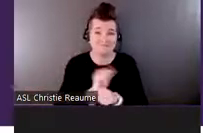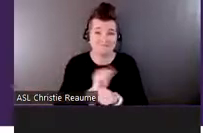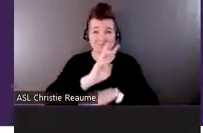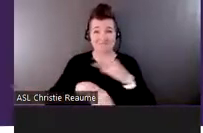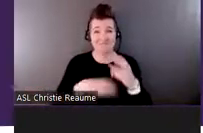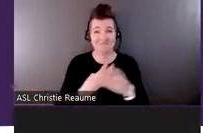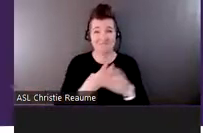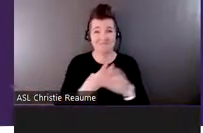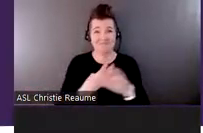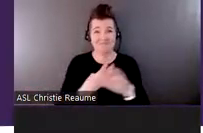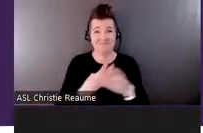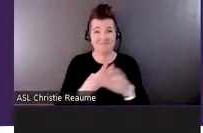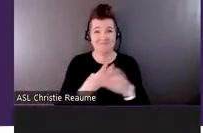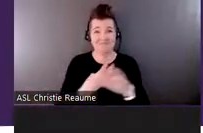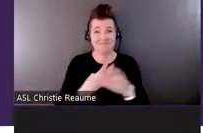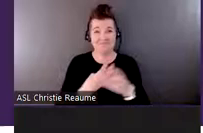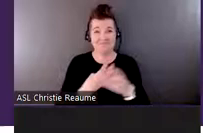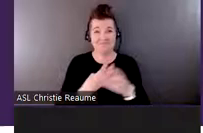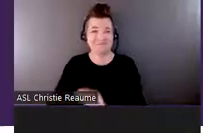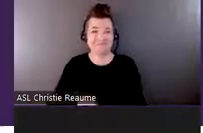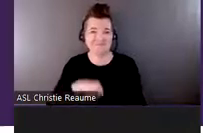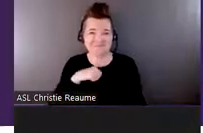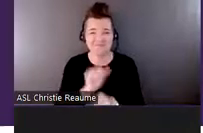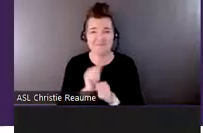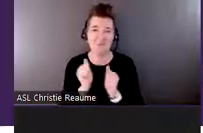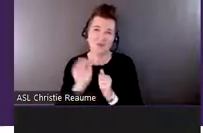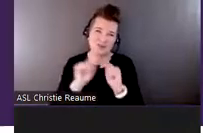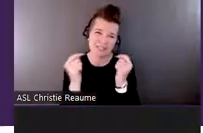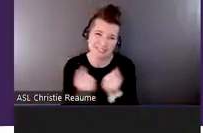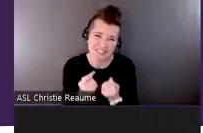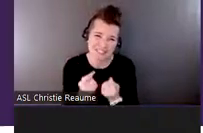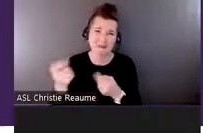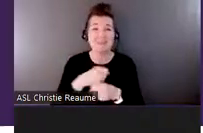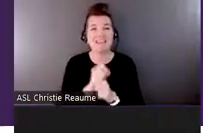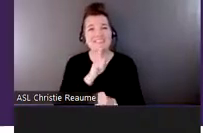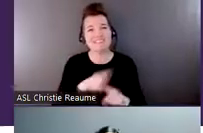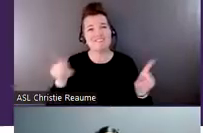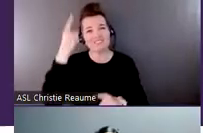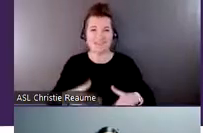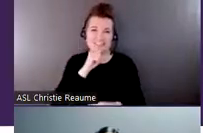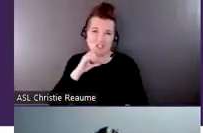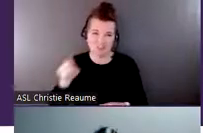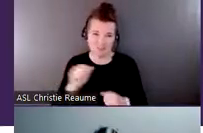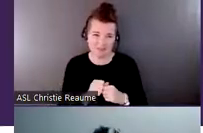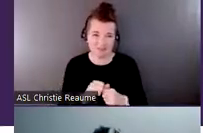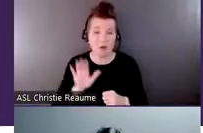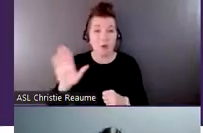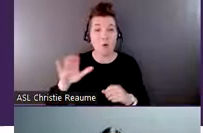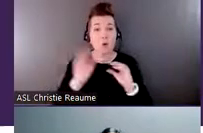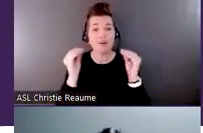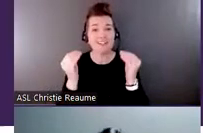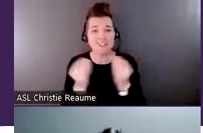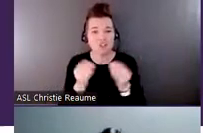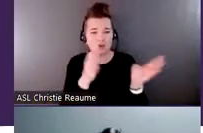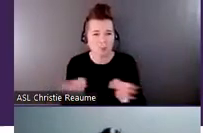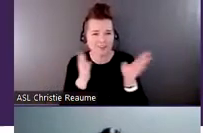of working with her team to make a difference in the lives of older adults. And the organization of Knowledge Flow